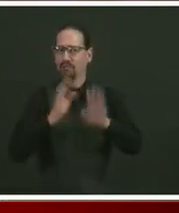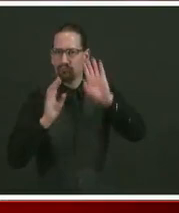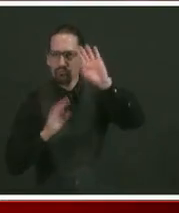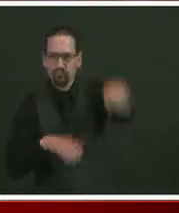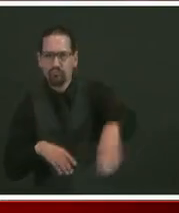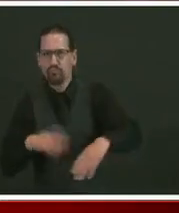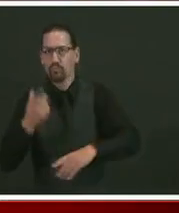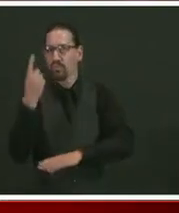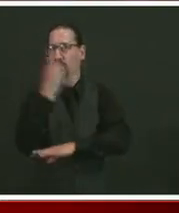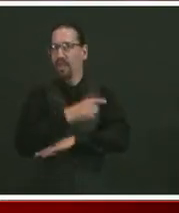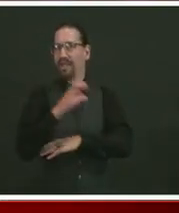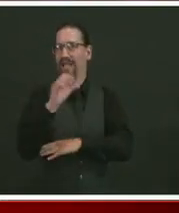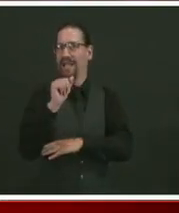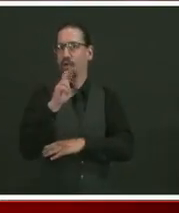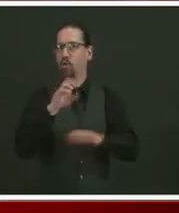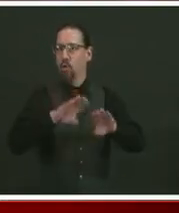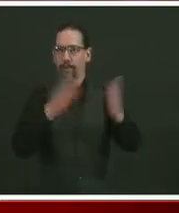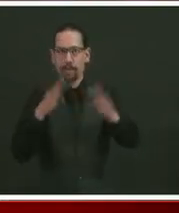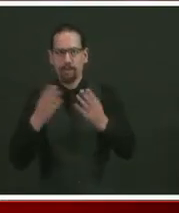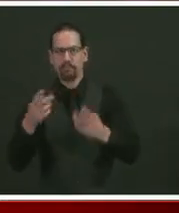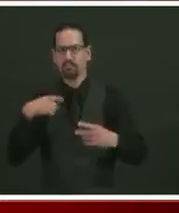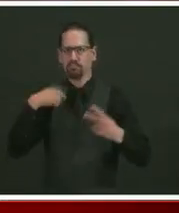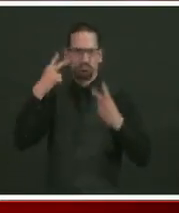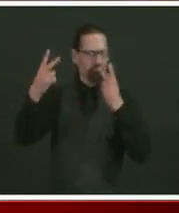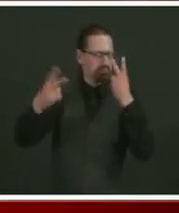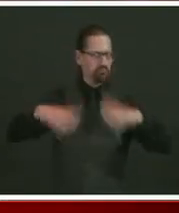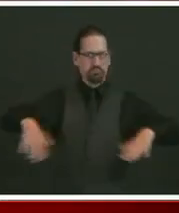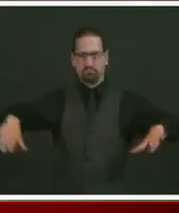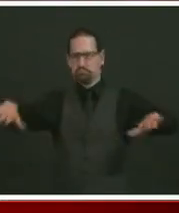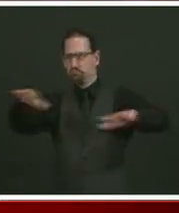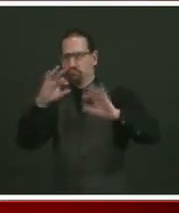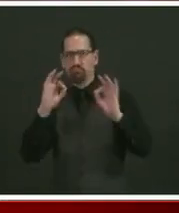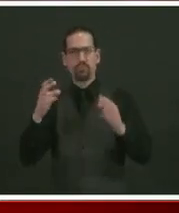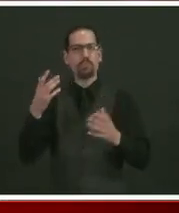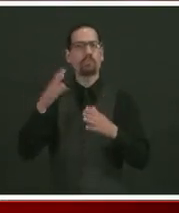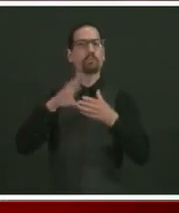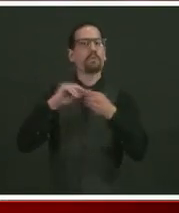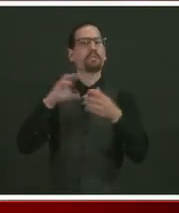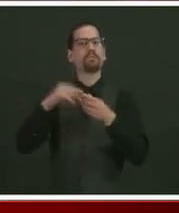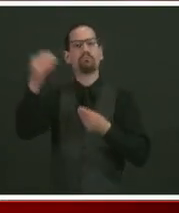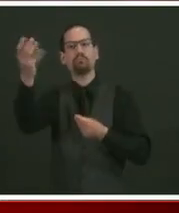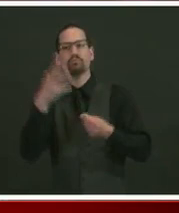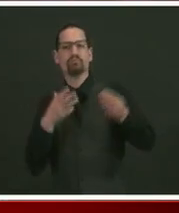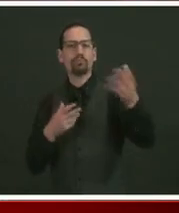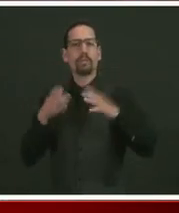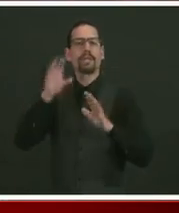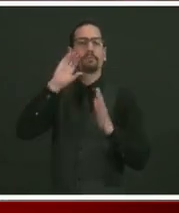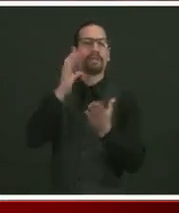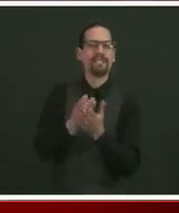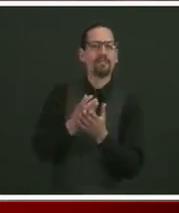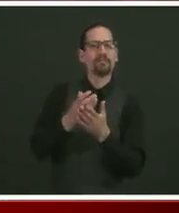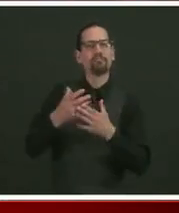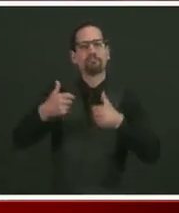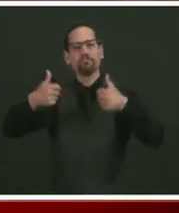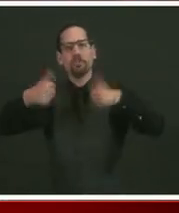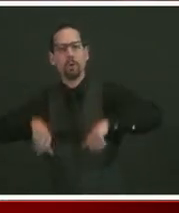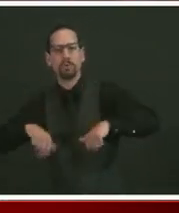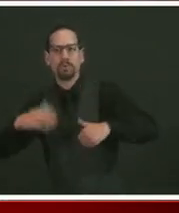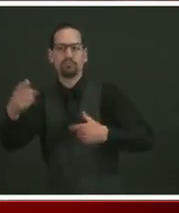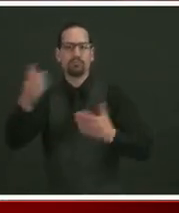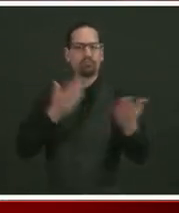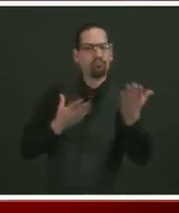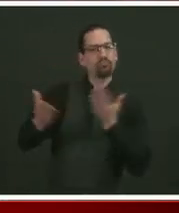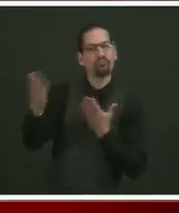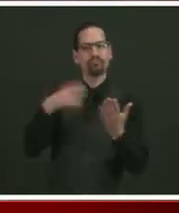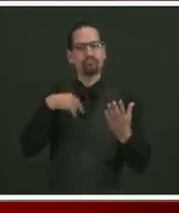week with child care centers. Folks are sending me pictures of their kids in these child care centers. People are going